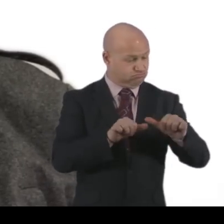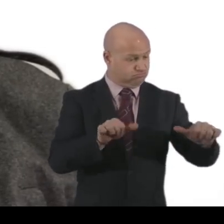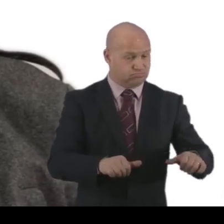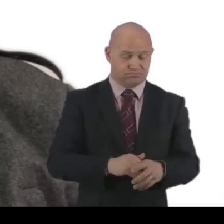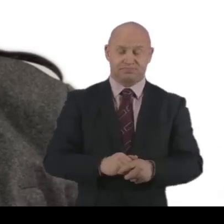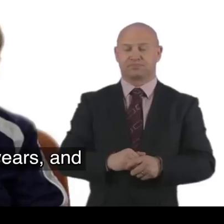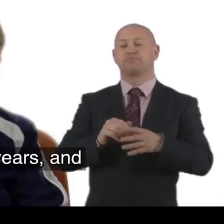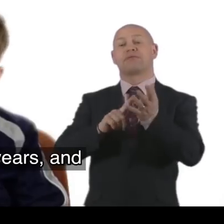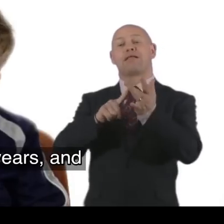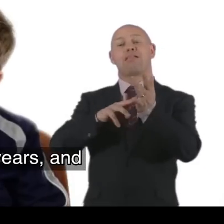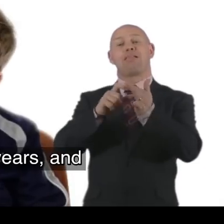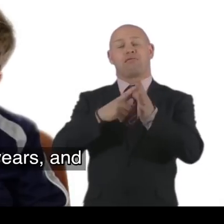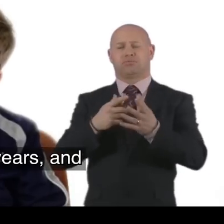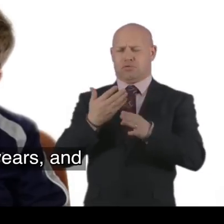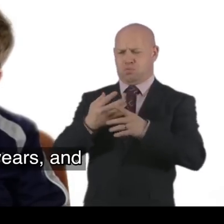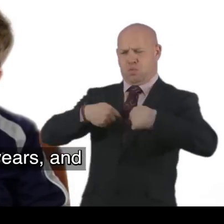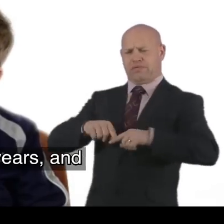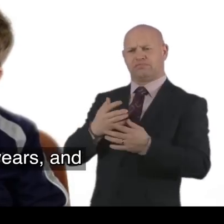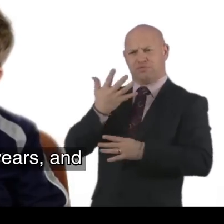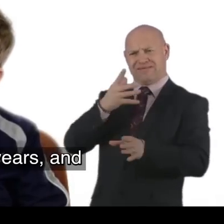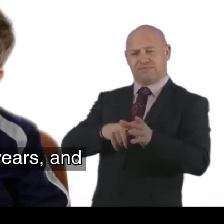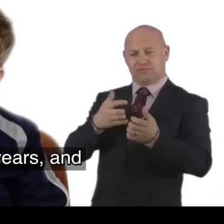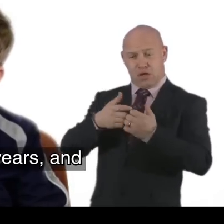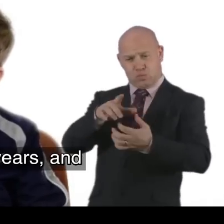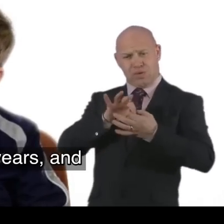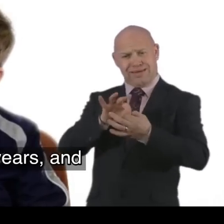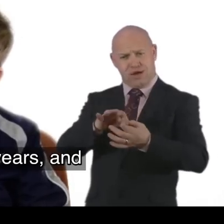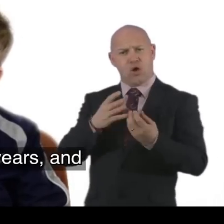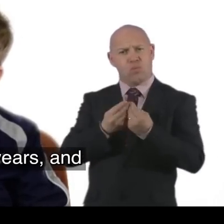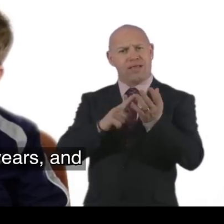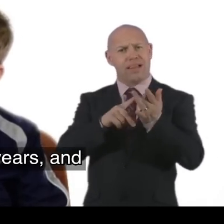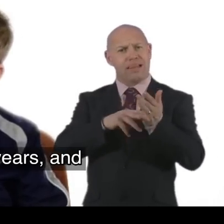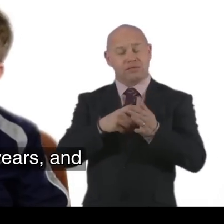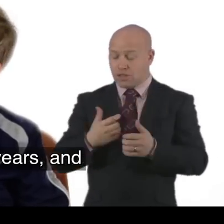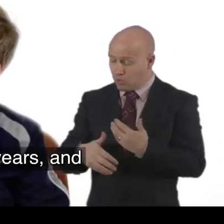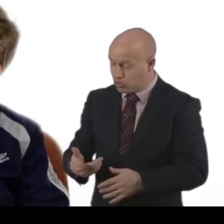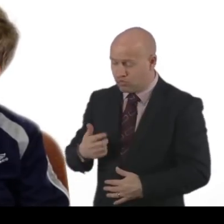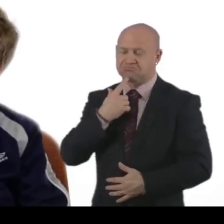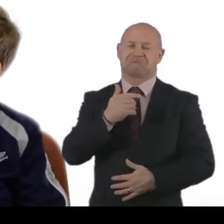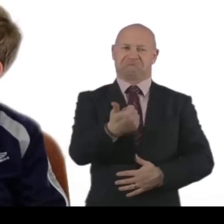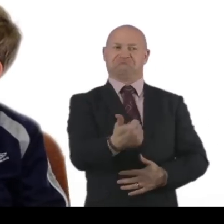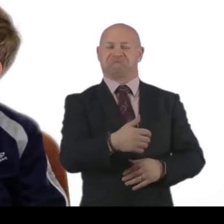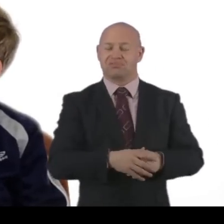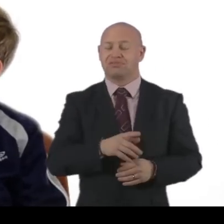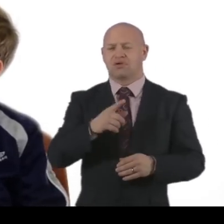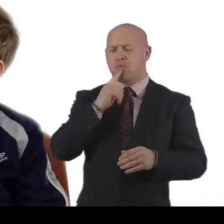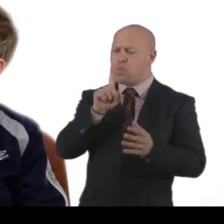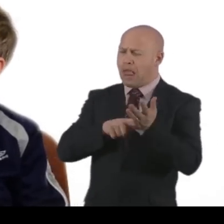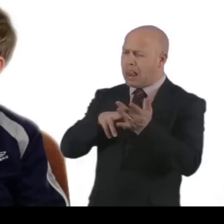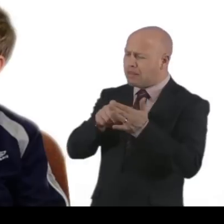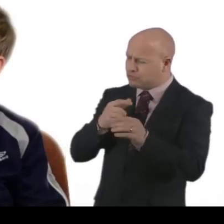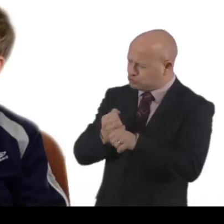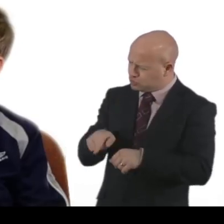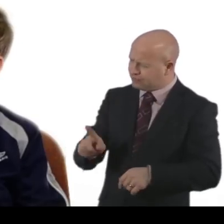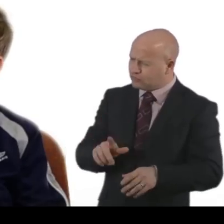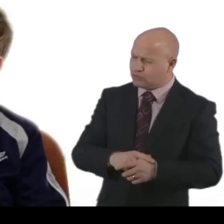off. Linda. been with us now. For almost five years. And. How'd you get on with Linda? Good. Good. So.